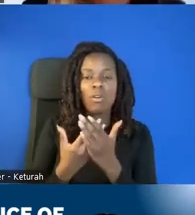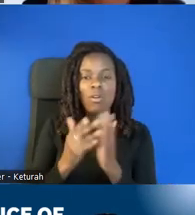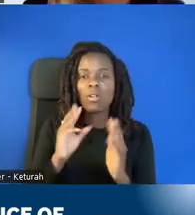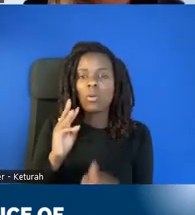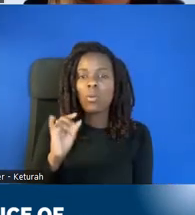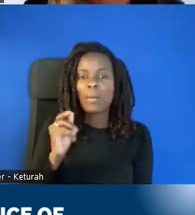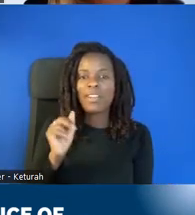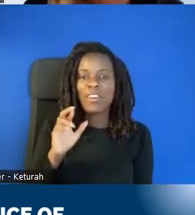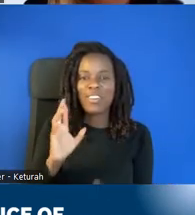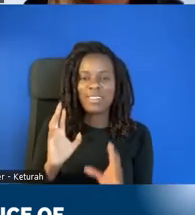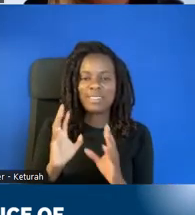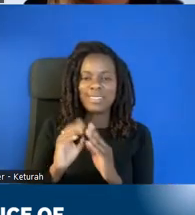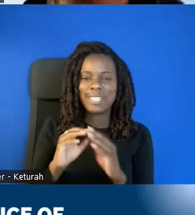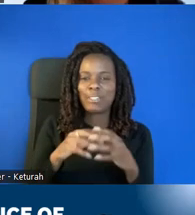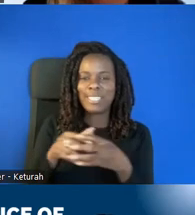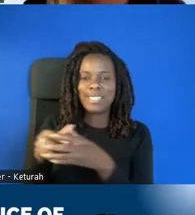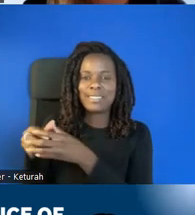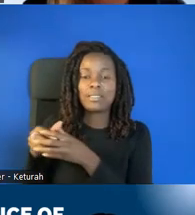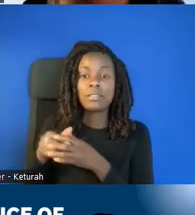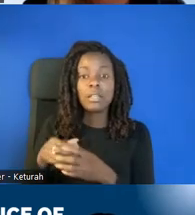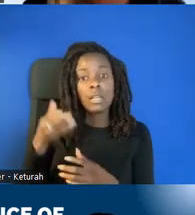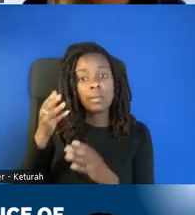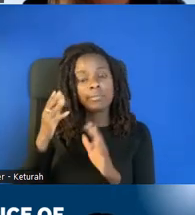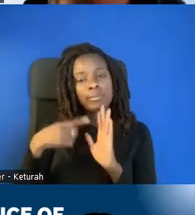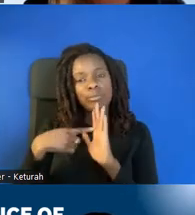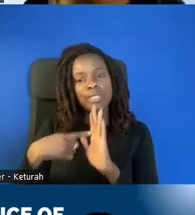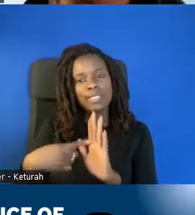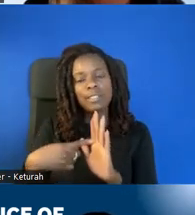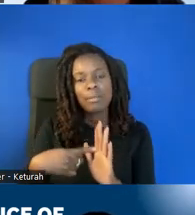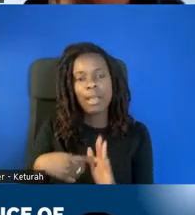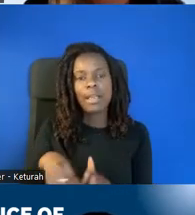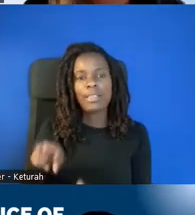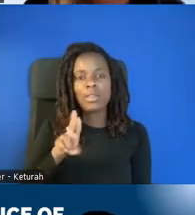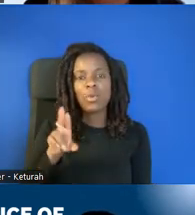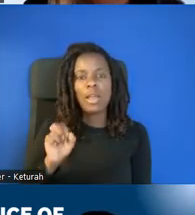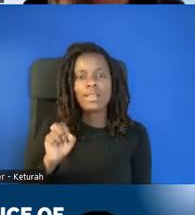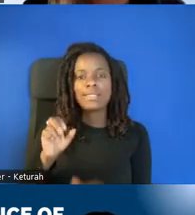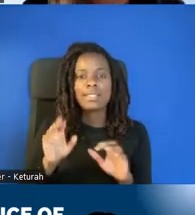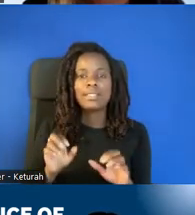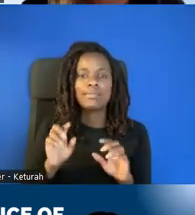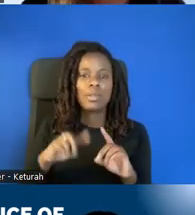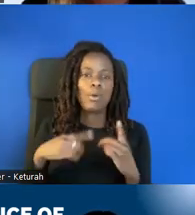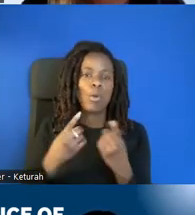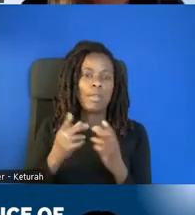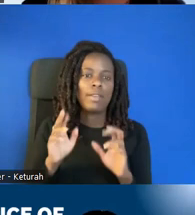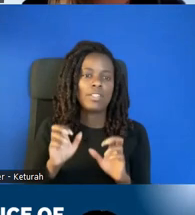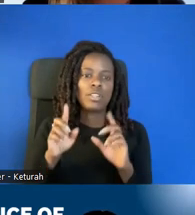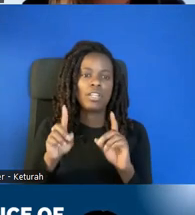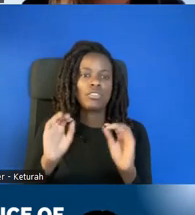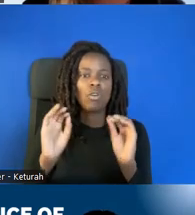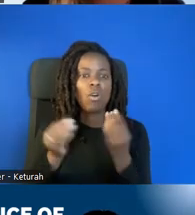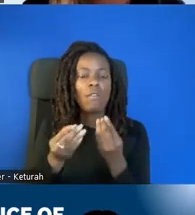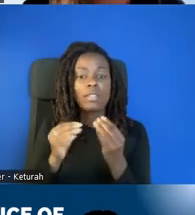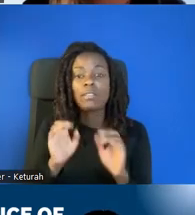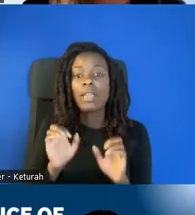presented by the U.S. of Education's Office of Educational Technology and the Office of Special